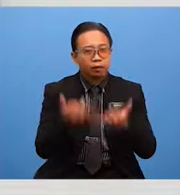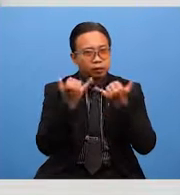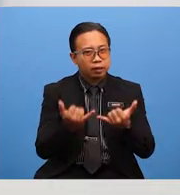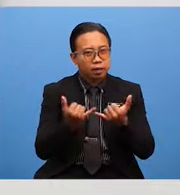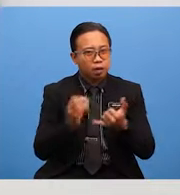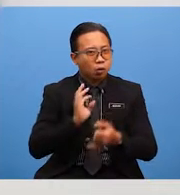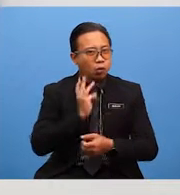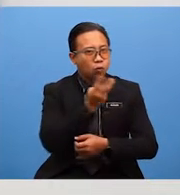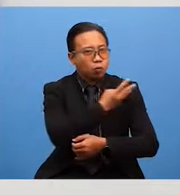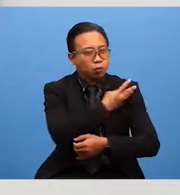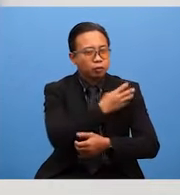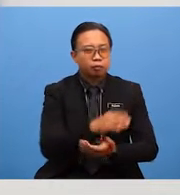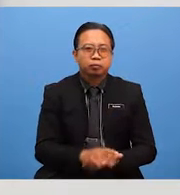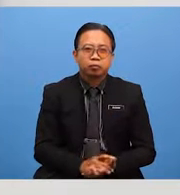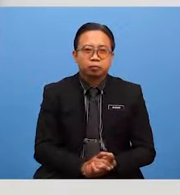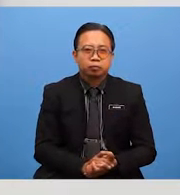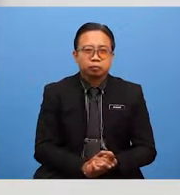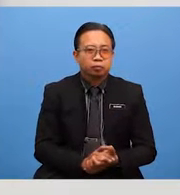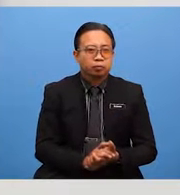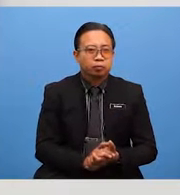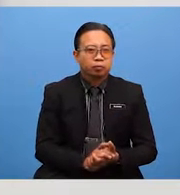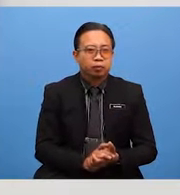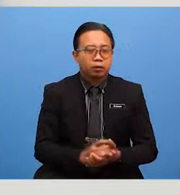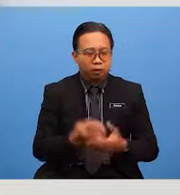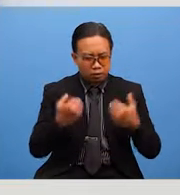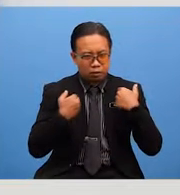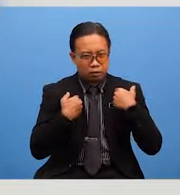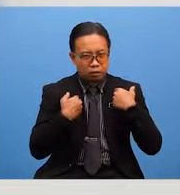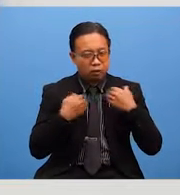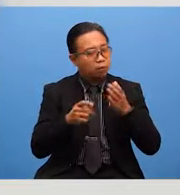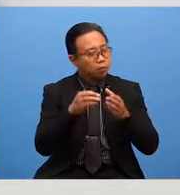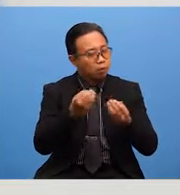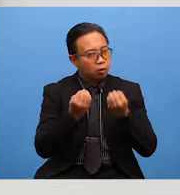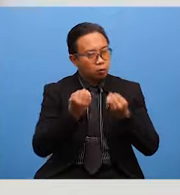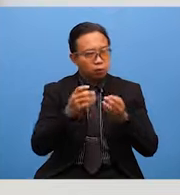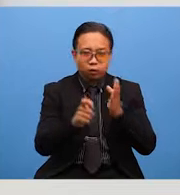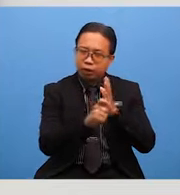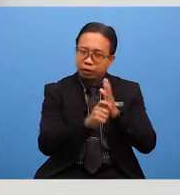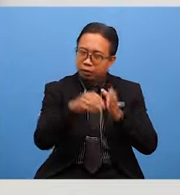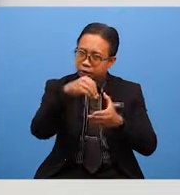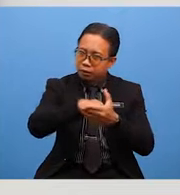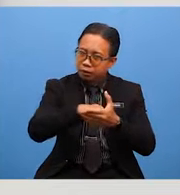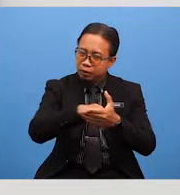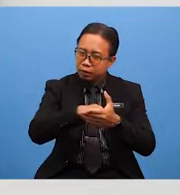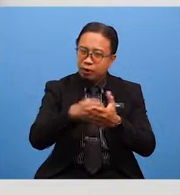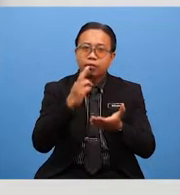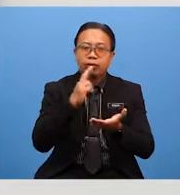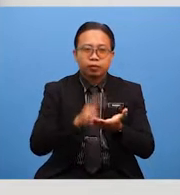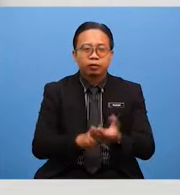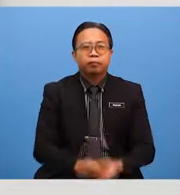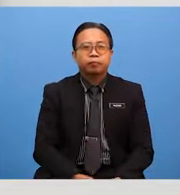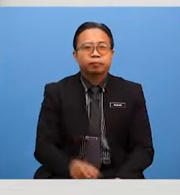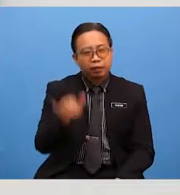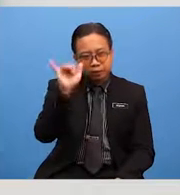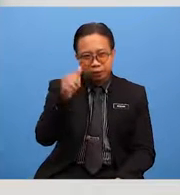Now that we have read the report, is there anything to add in the report? Yes,